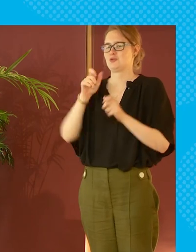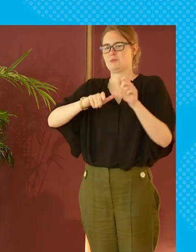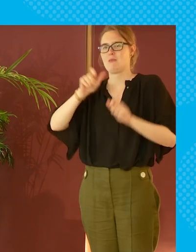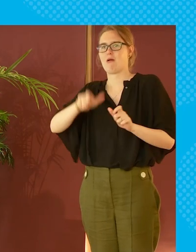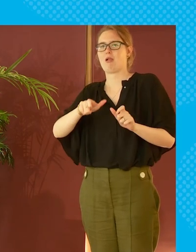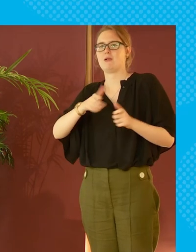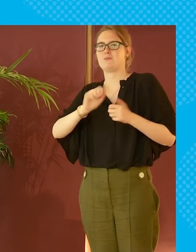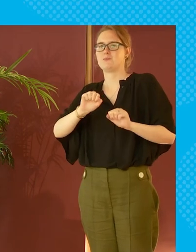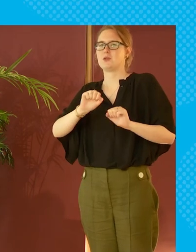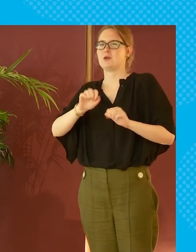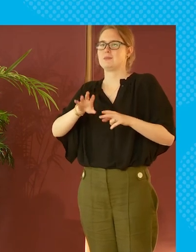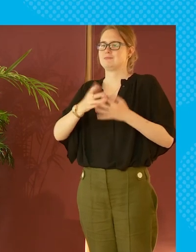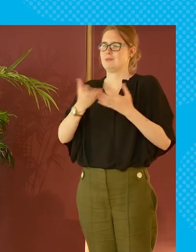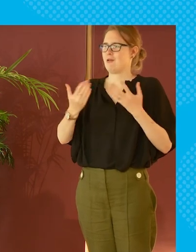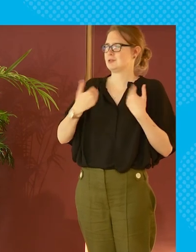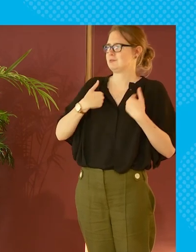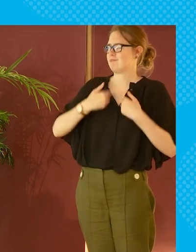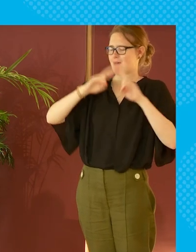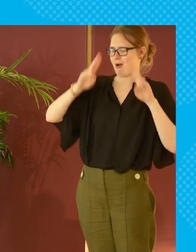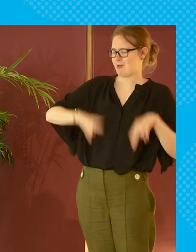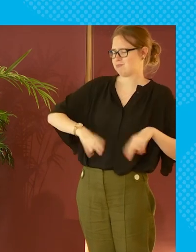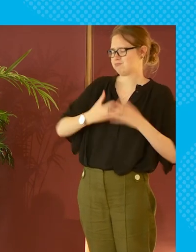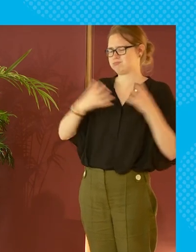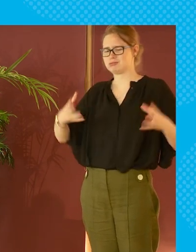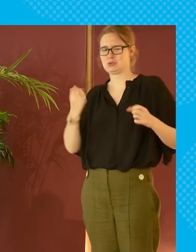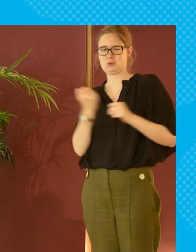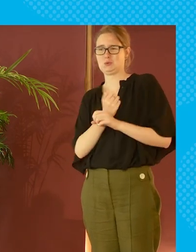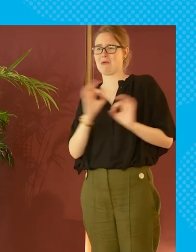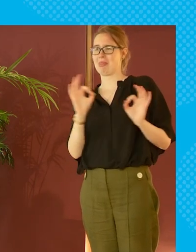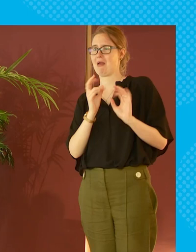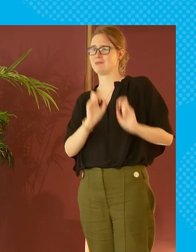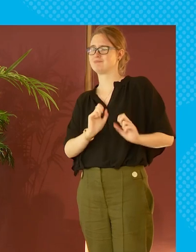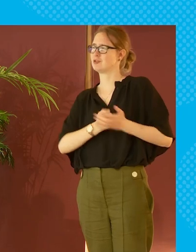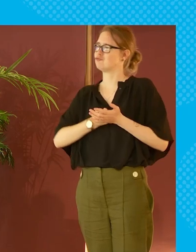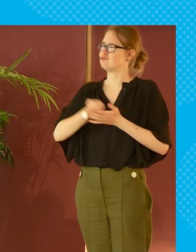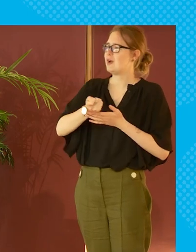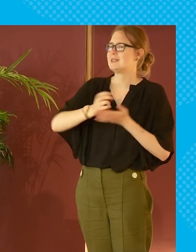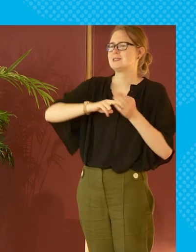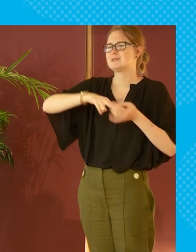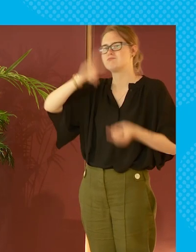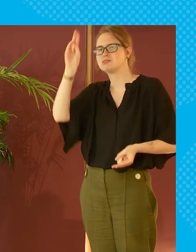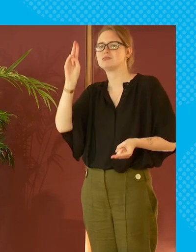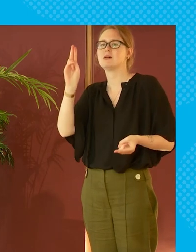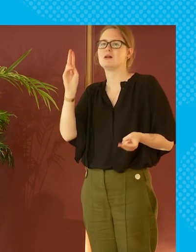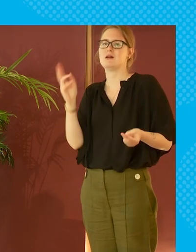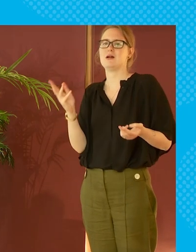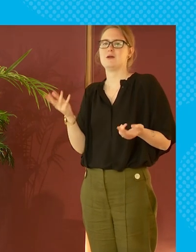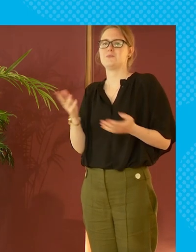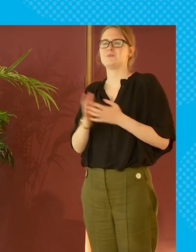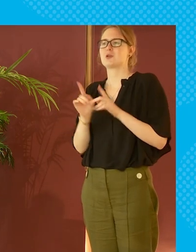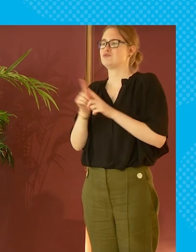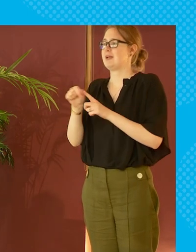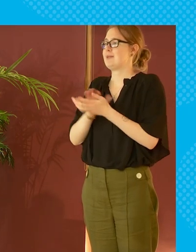argument on people sitting on huge banks of property which don't do very much whose rents are going through the roof